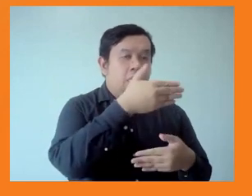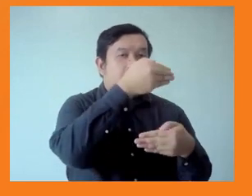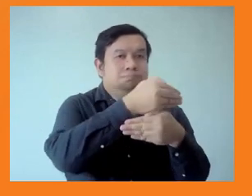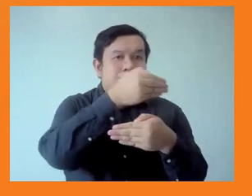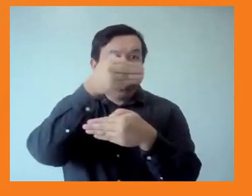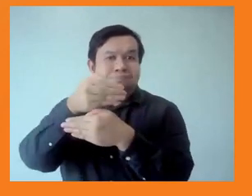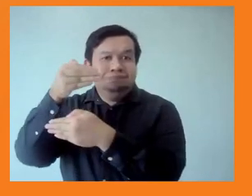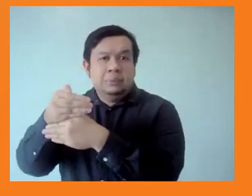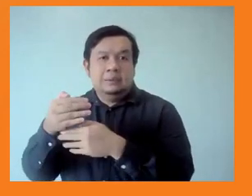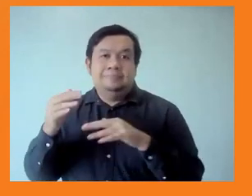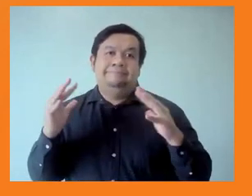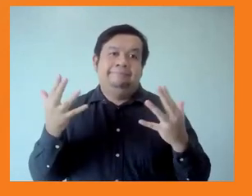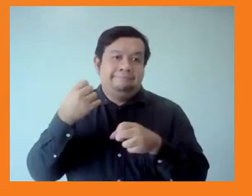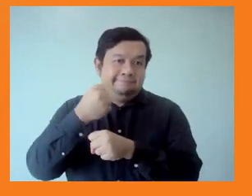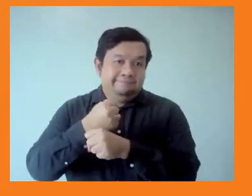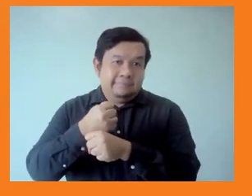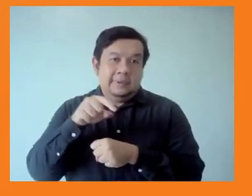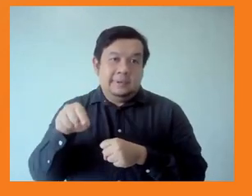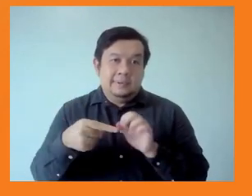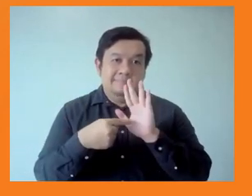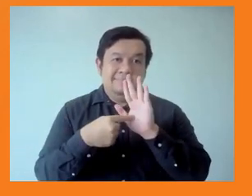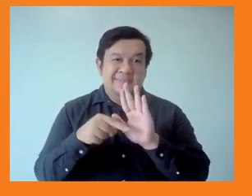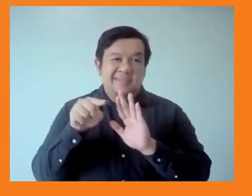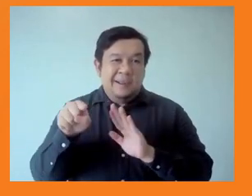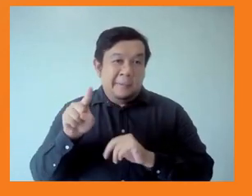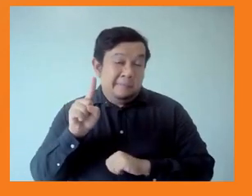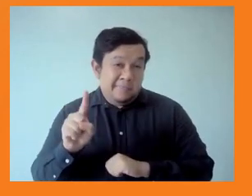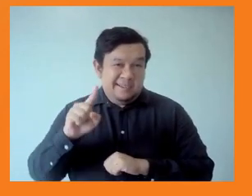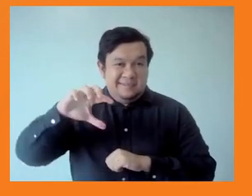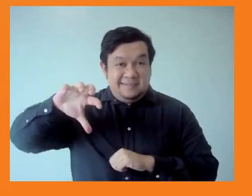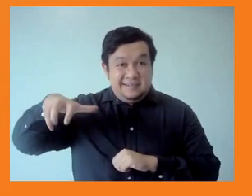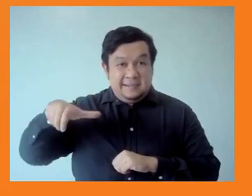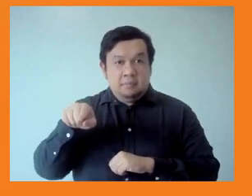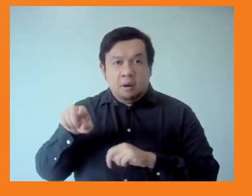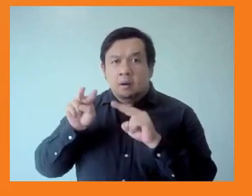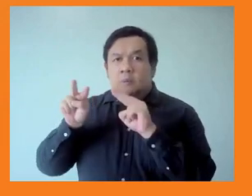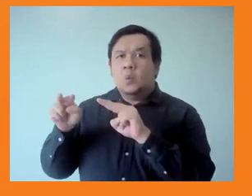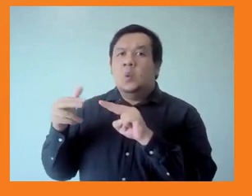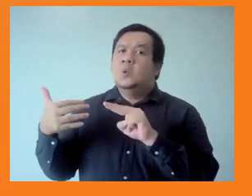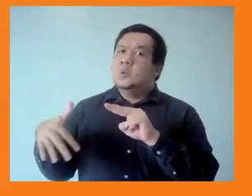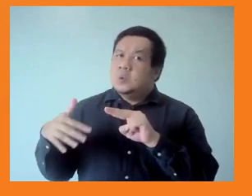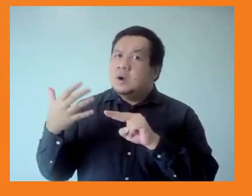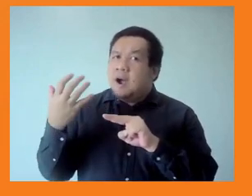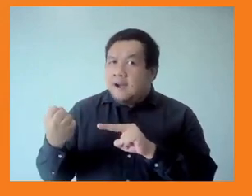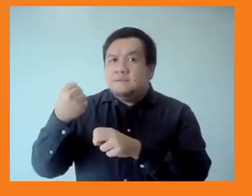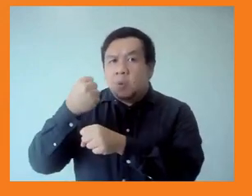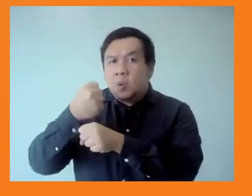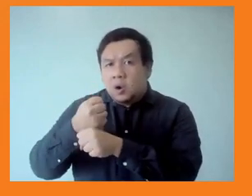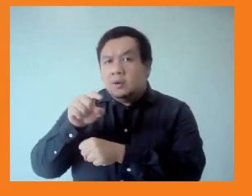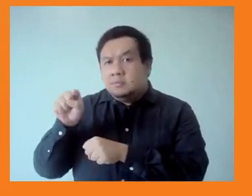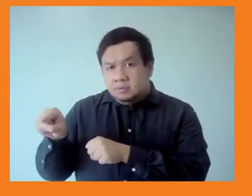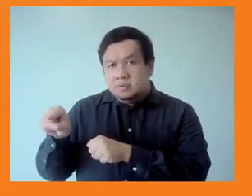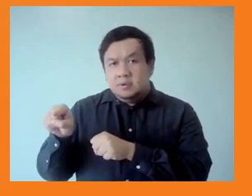in many countries, countries, and there's a lot of growing evidence of their effectiveness. We are continuing to support similar initiatives in Pakistan